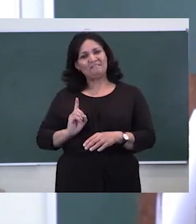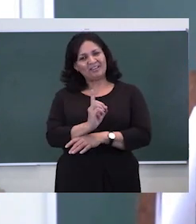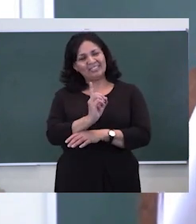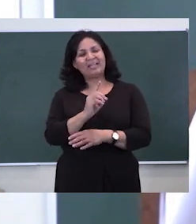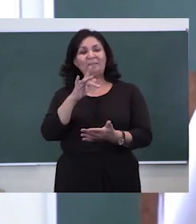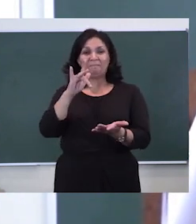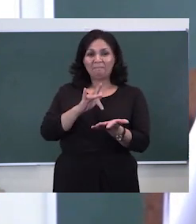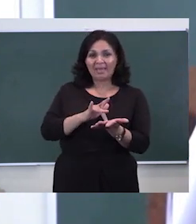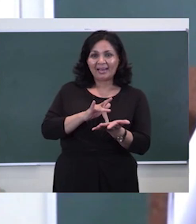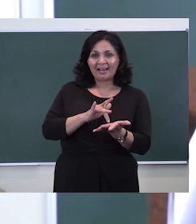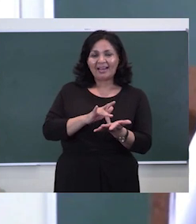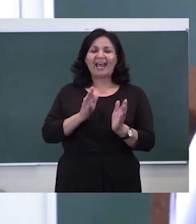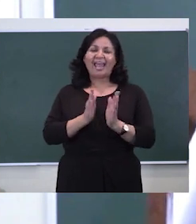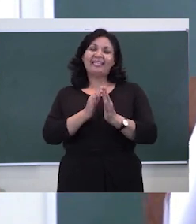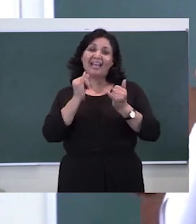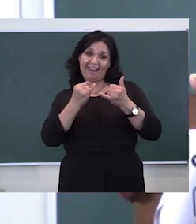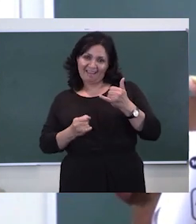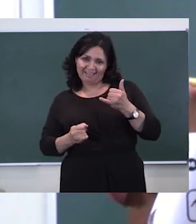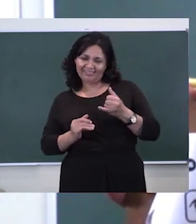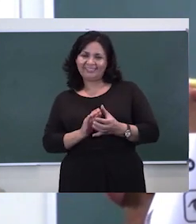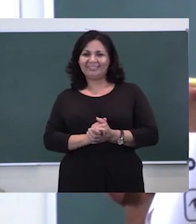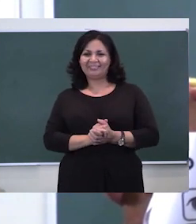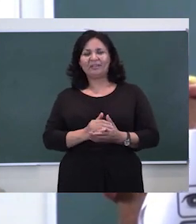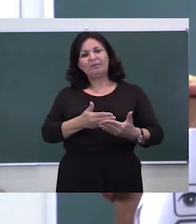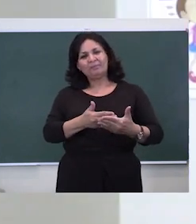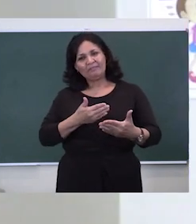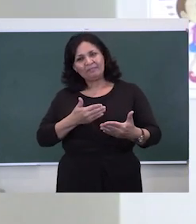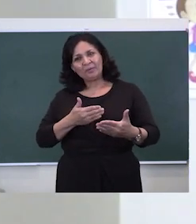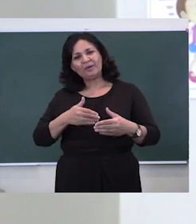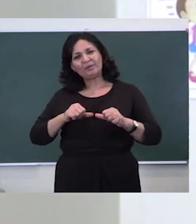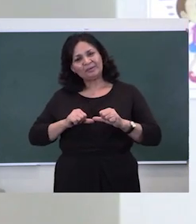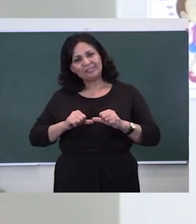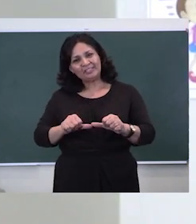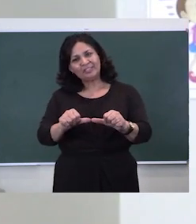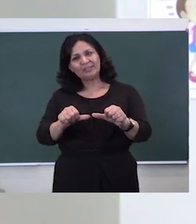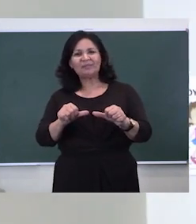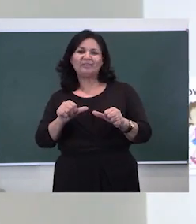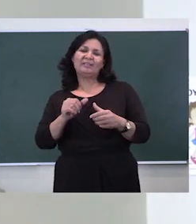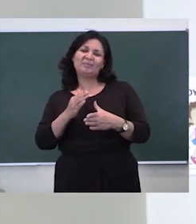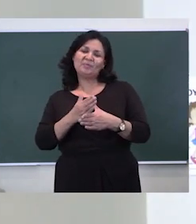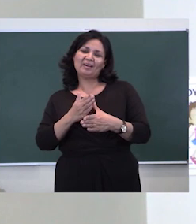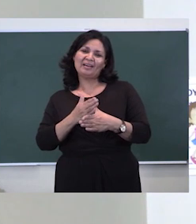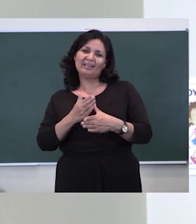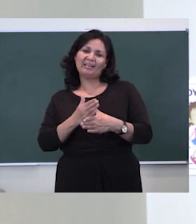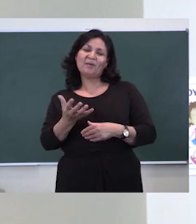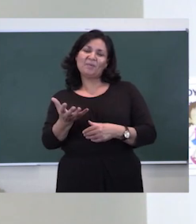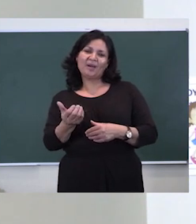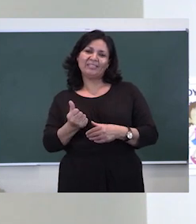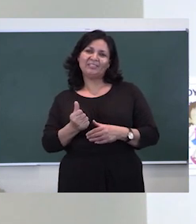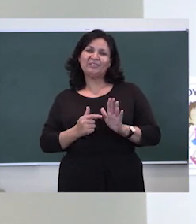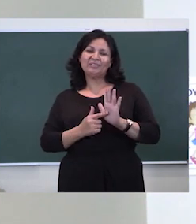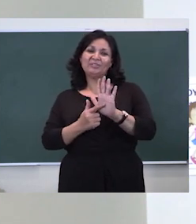and last. Before we go to the next exercise, I have a friend I want to introduce to you.